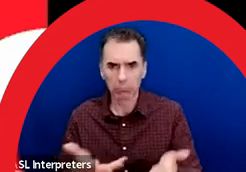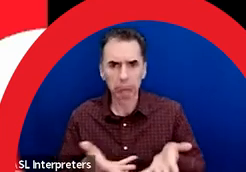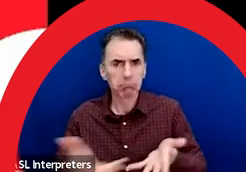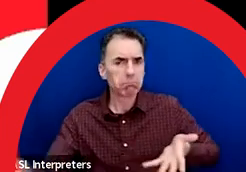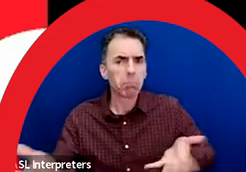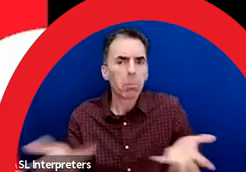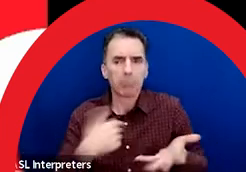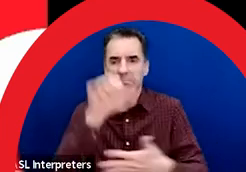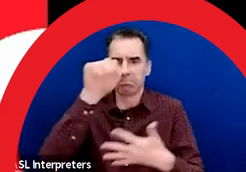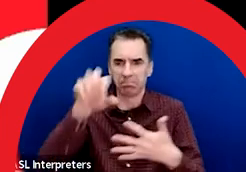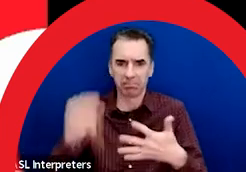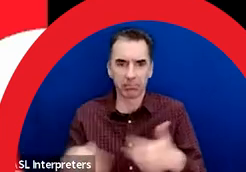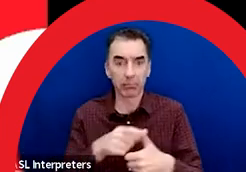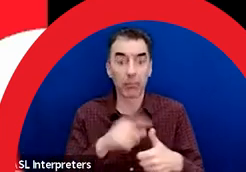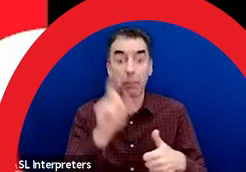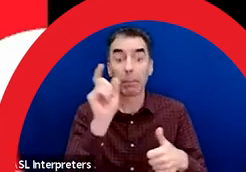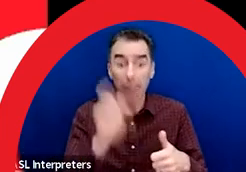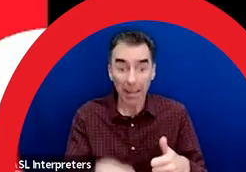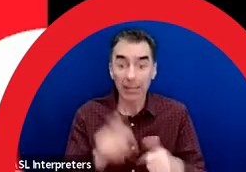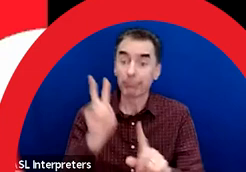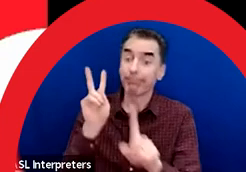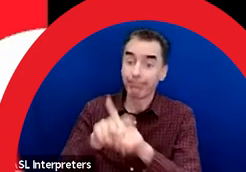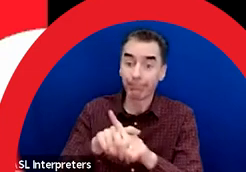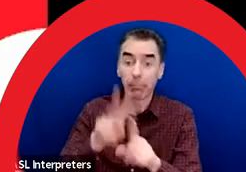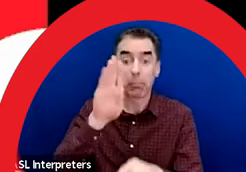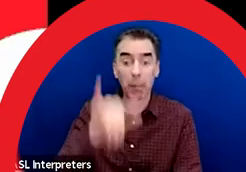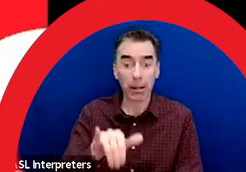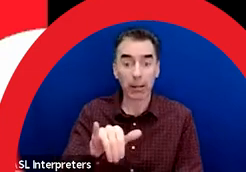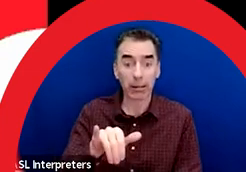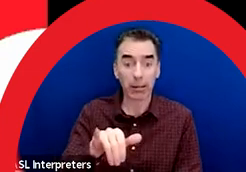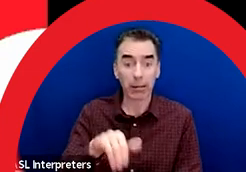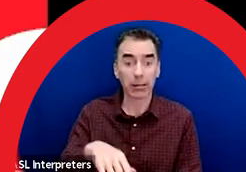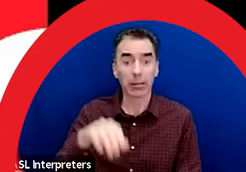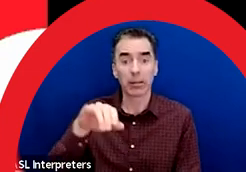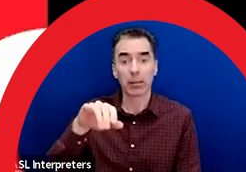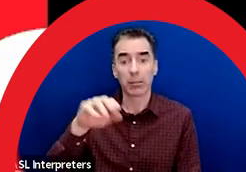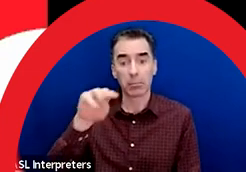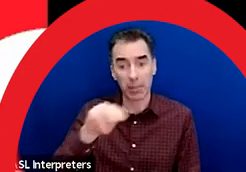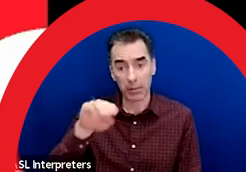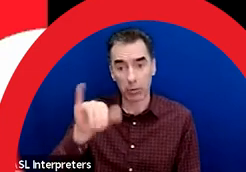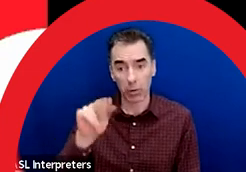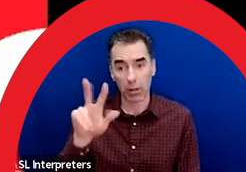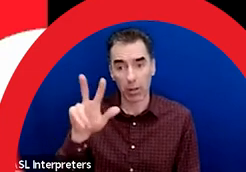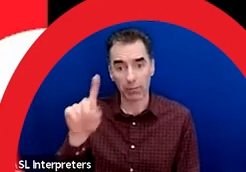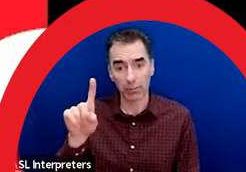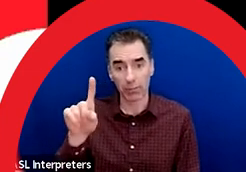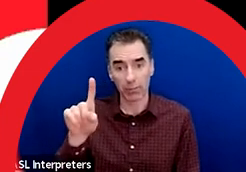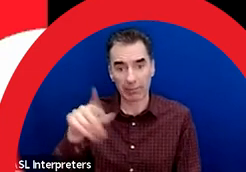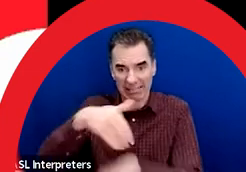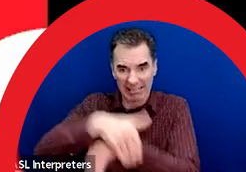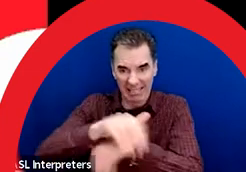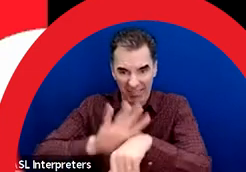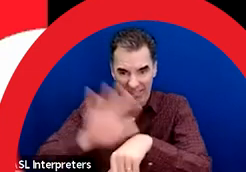right now. So the submission deadline is 5pm Mountain Standard Time on Monday, January 31st,